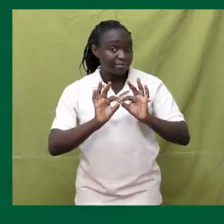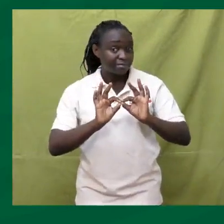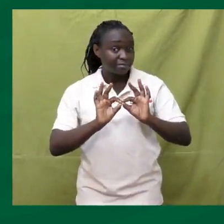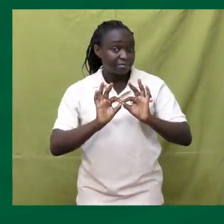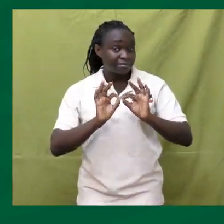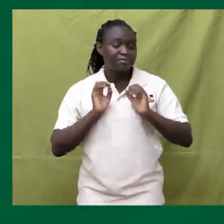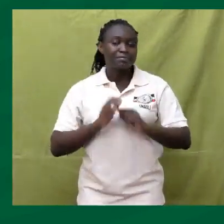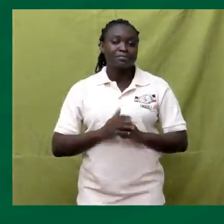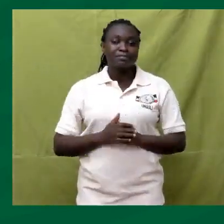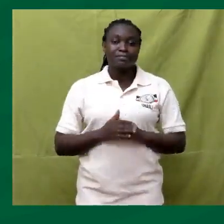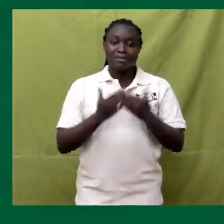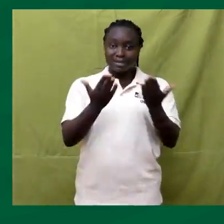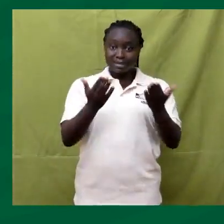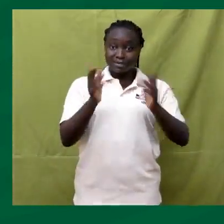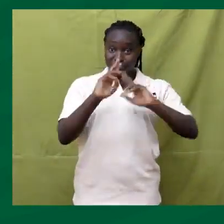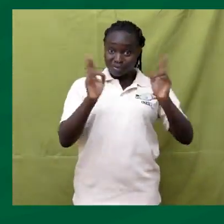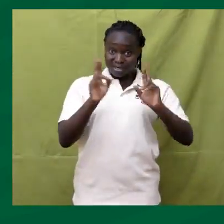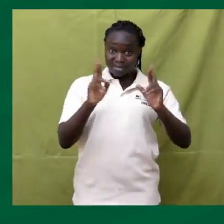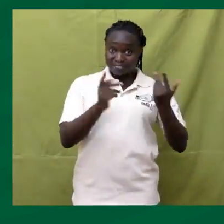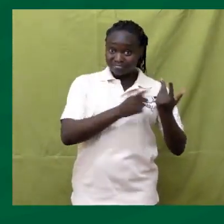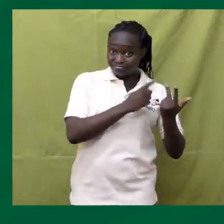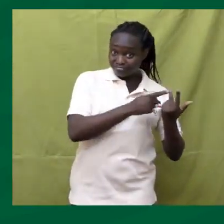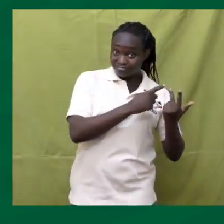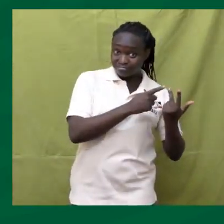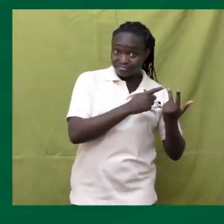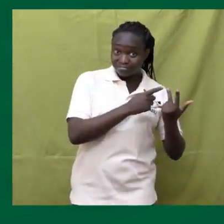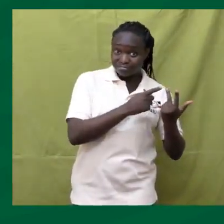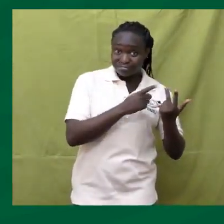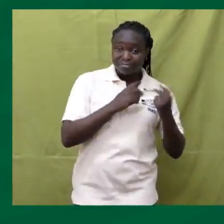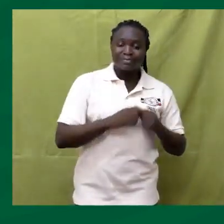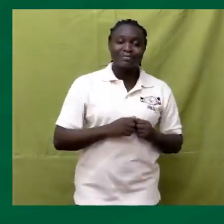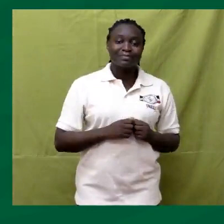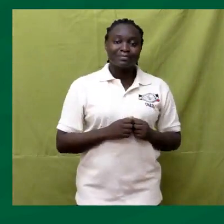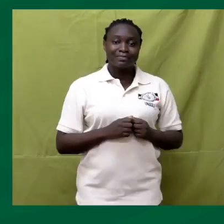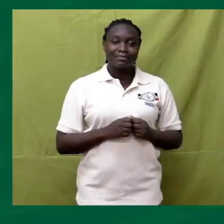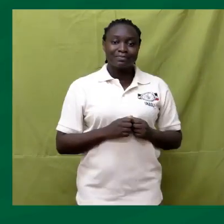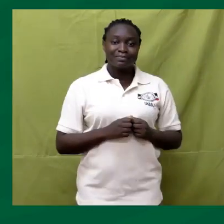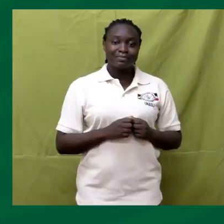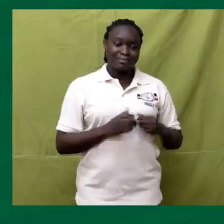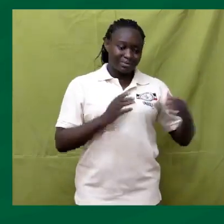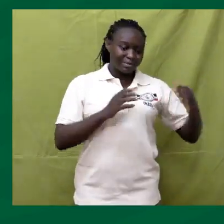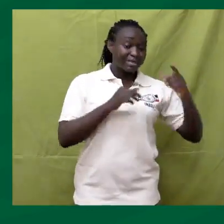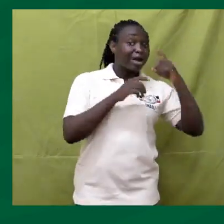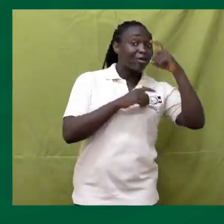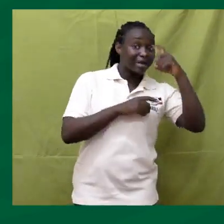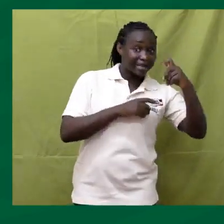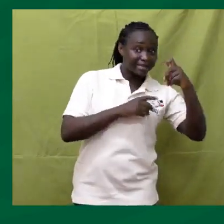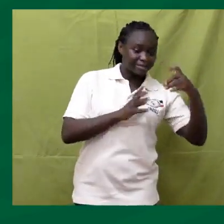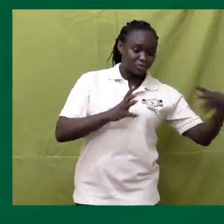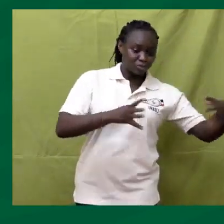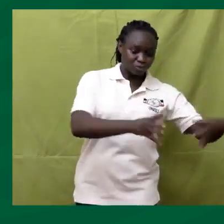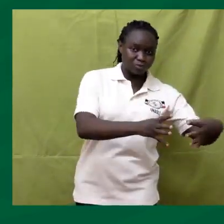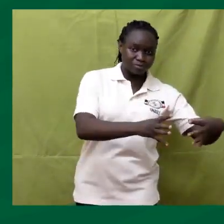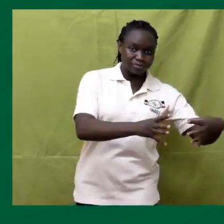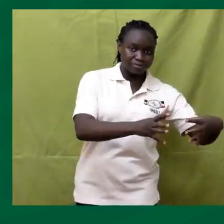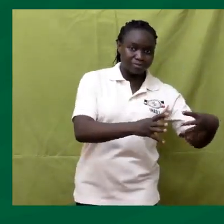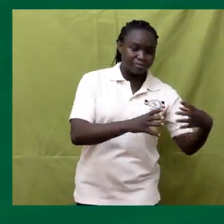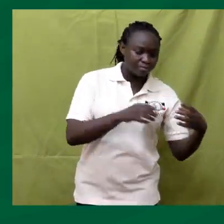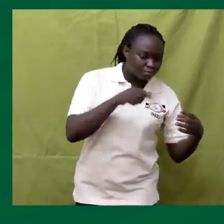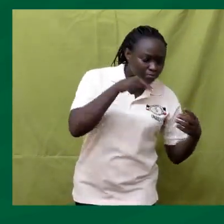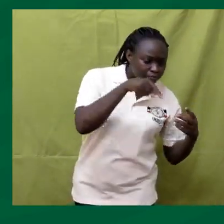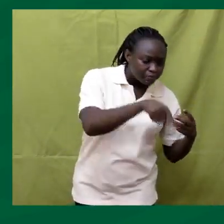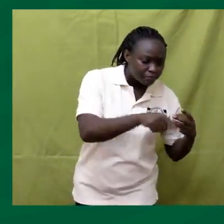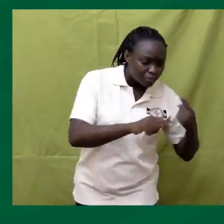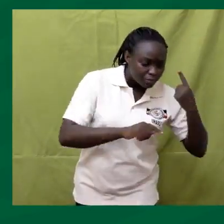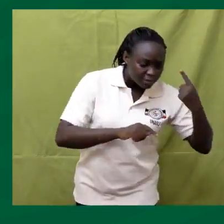Together Let us count For set X 1